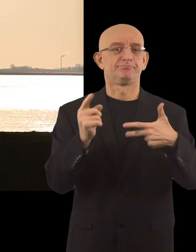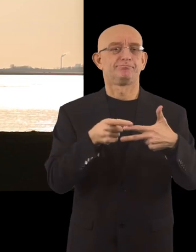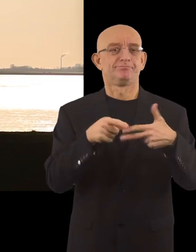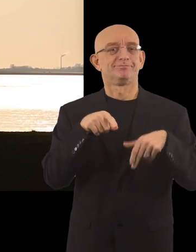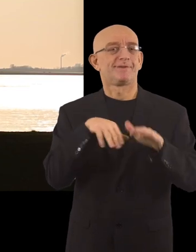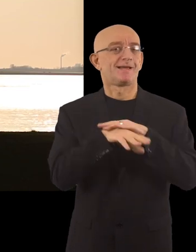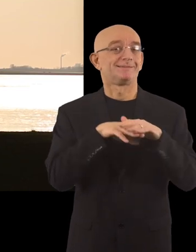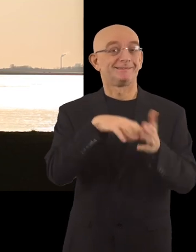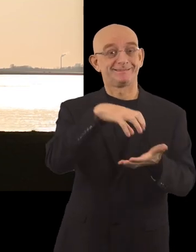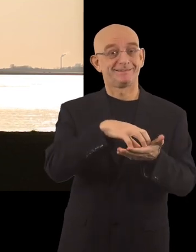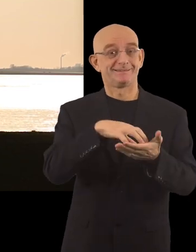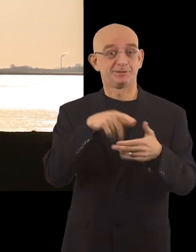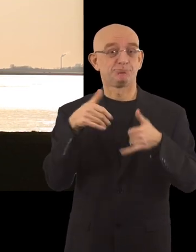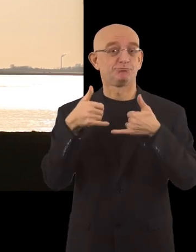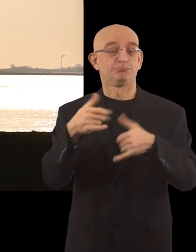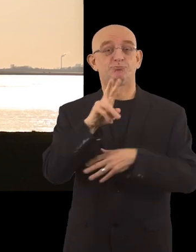City Awards 2021.